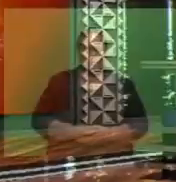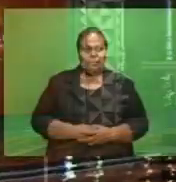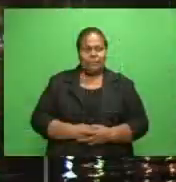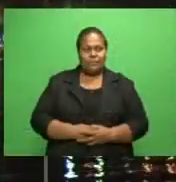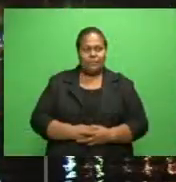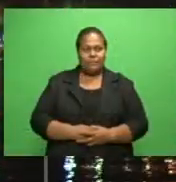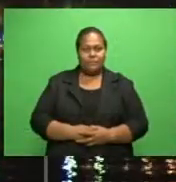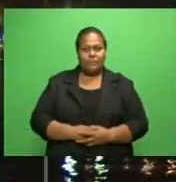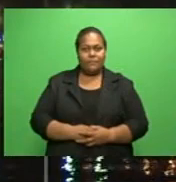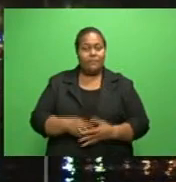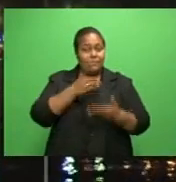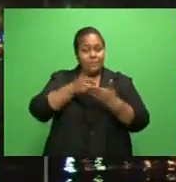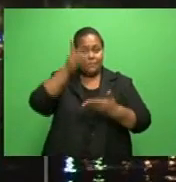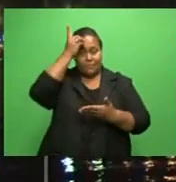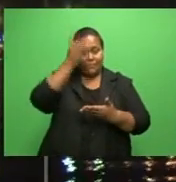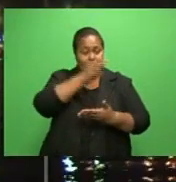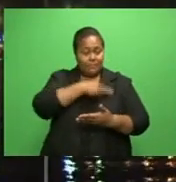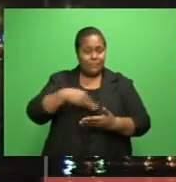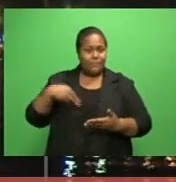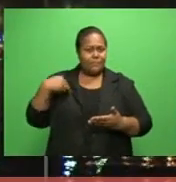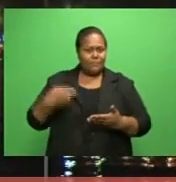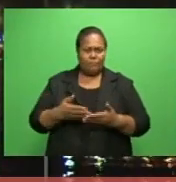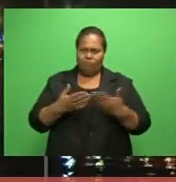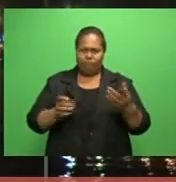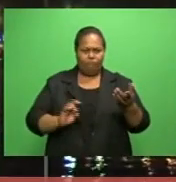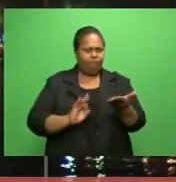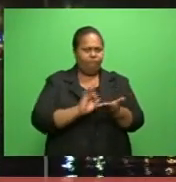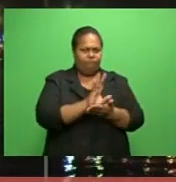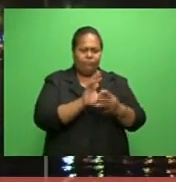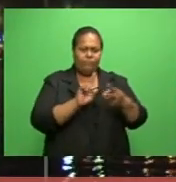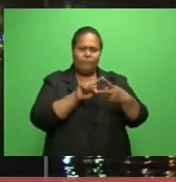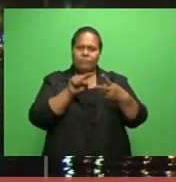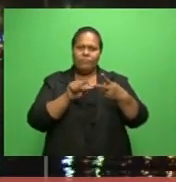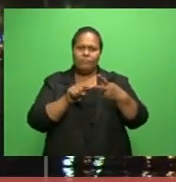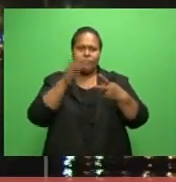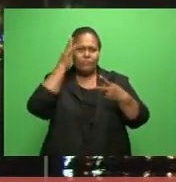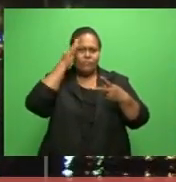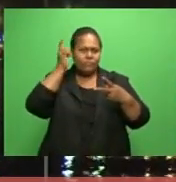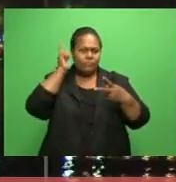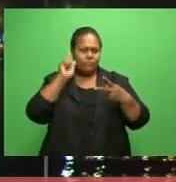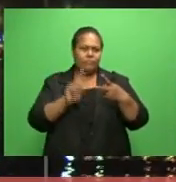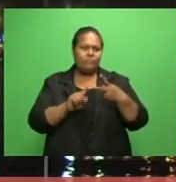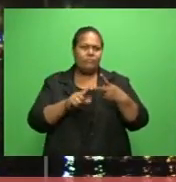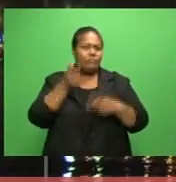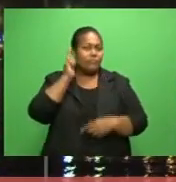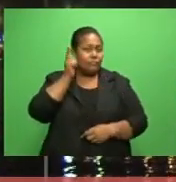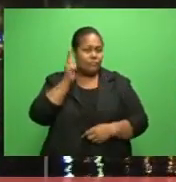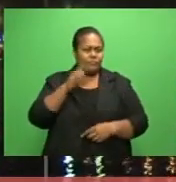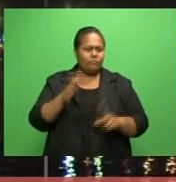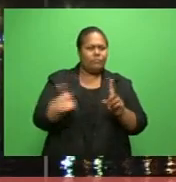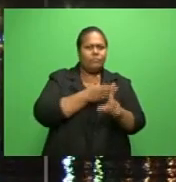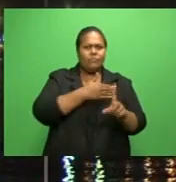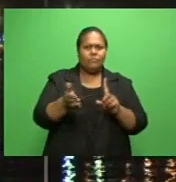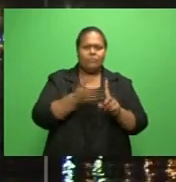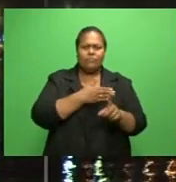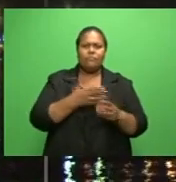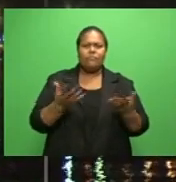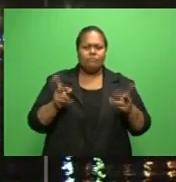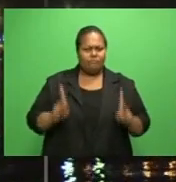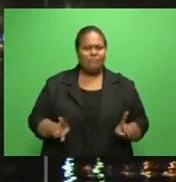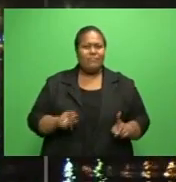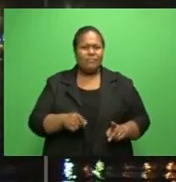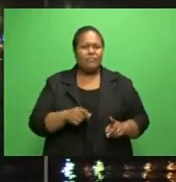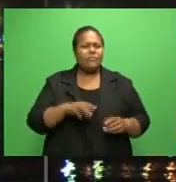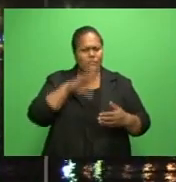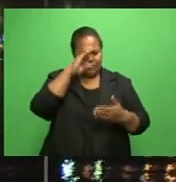The Education Ministry has terminated a school head and a teacher for physical assault on a pupil at a Nandi special needs